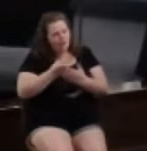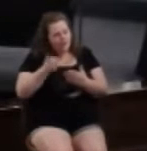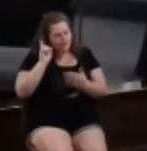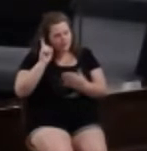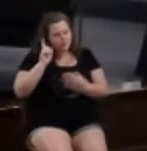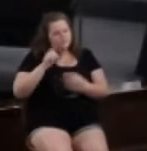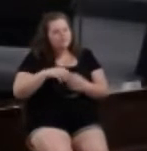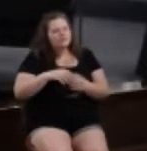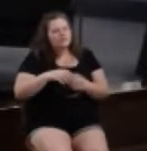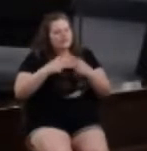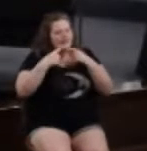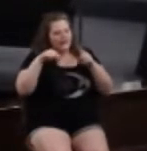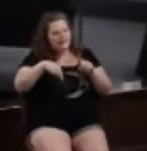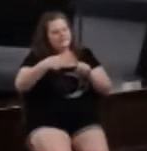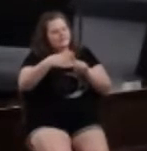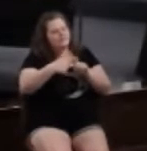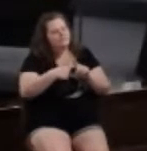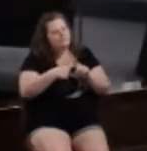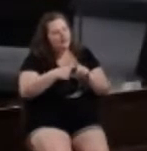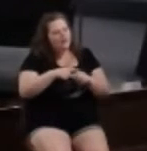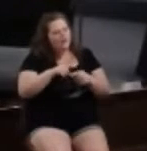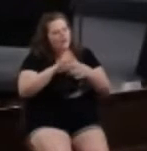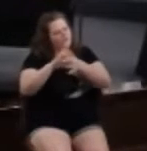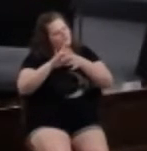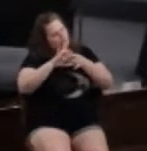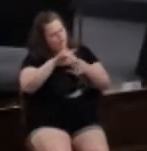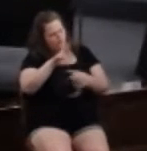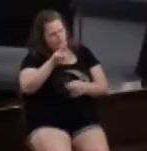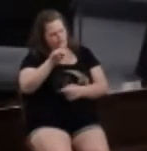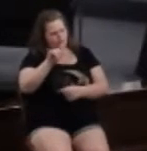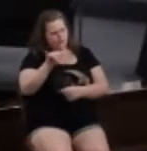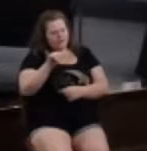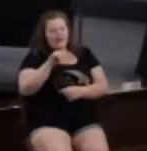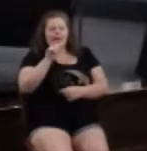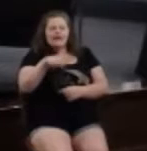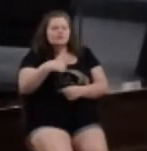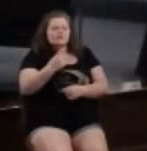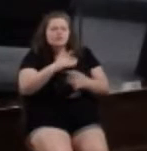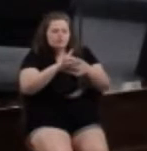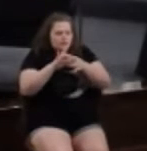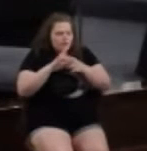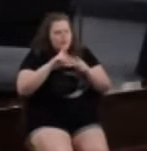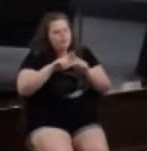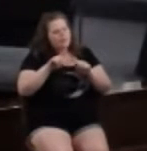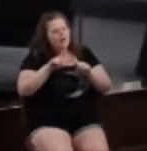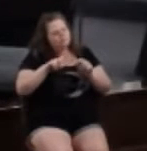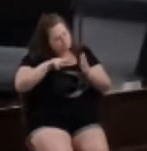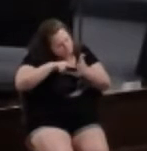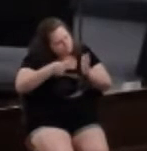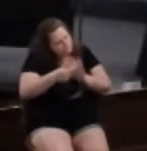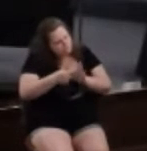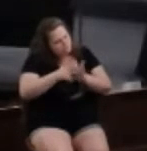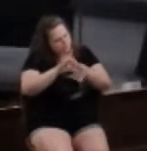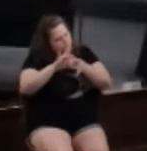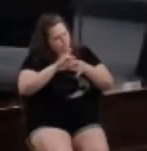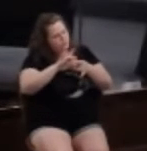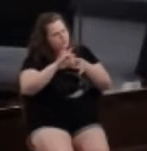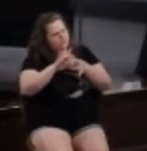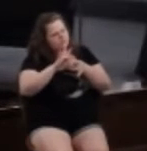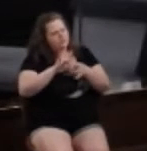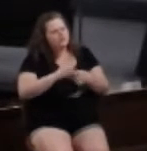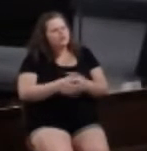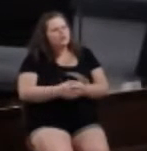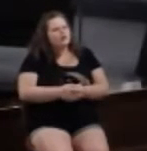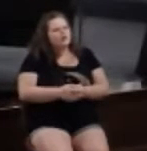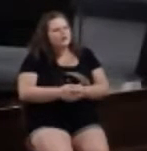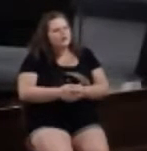declared that this is a month of unity and not just unity but intentional unity they drew from